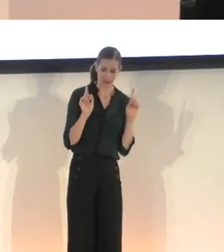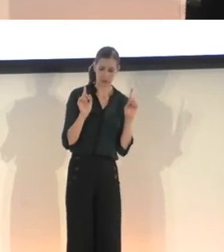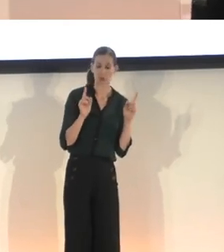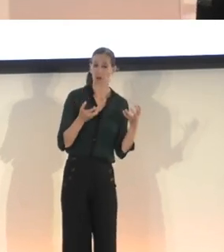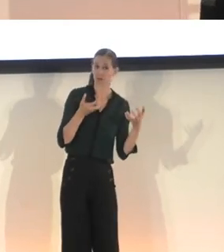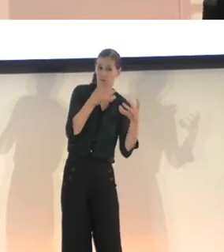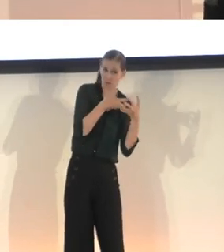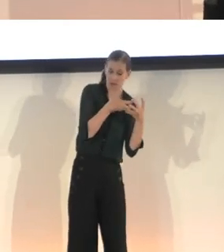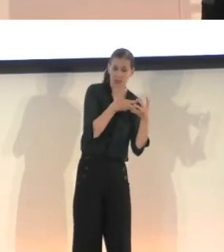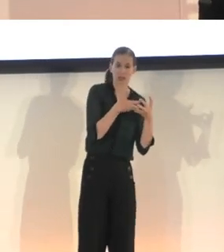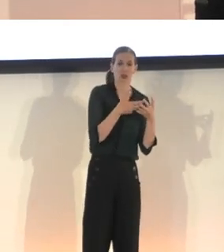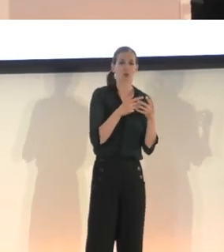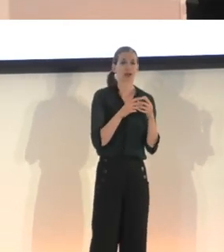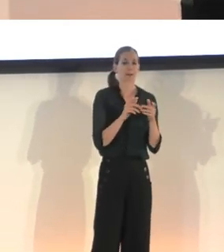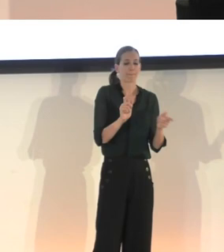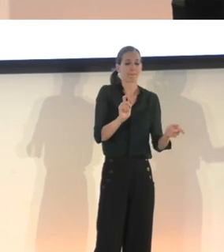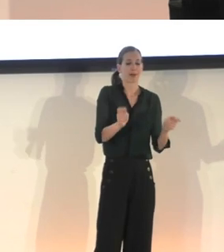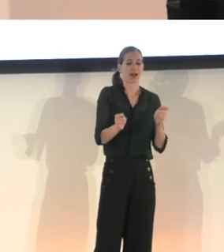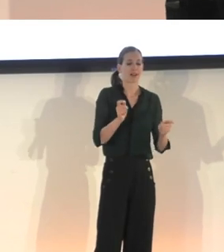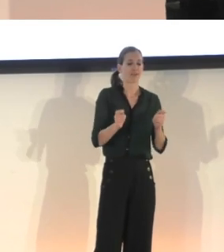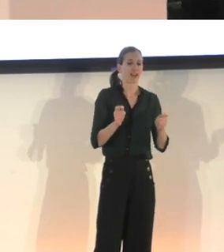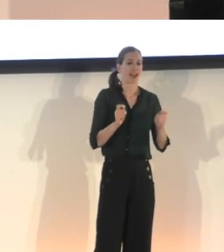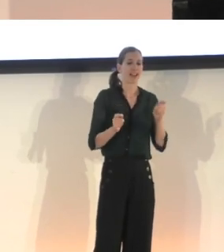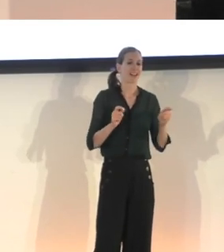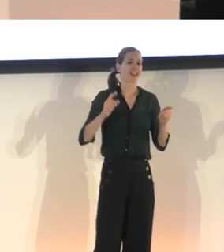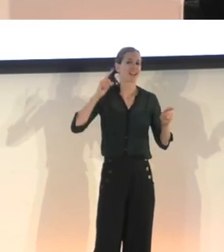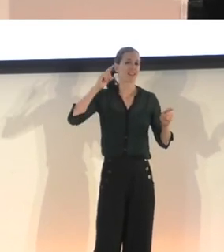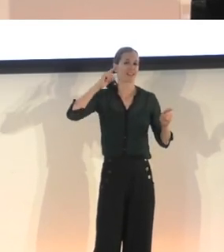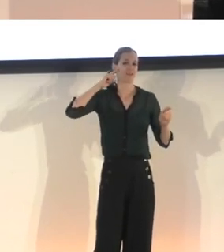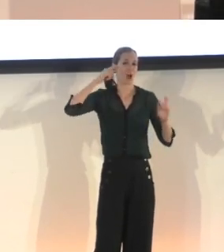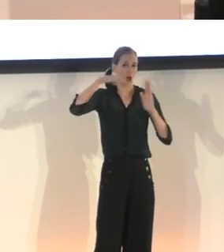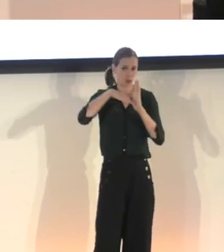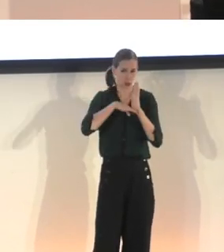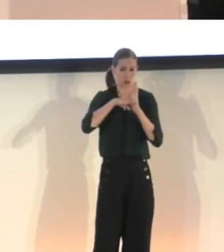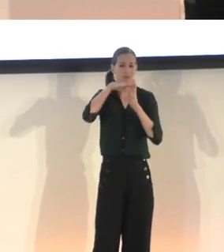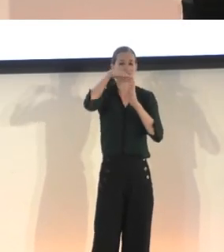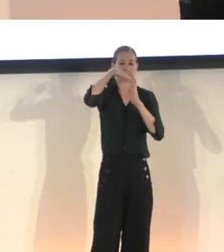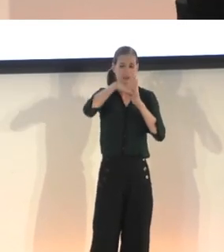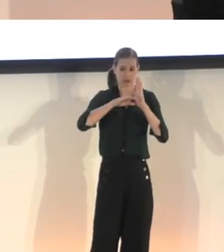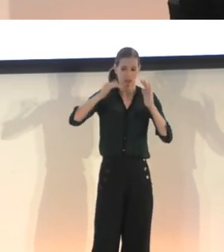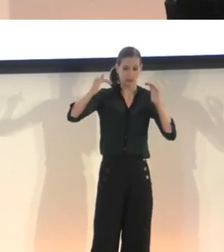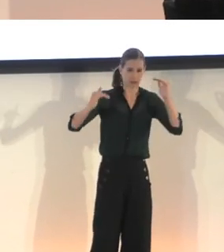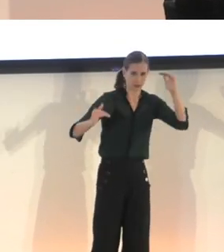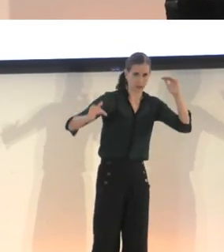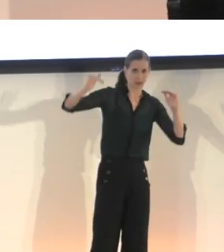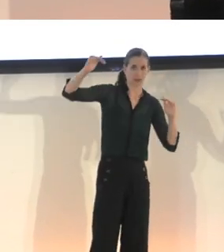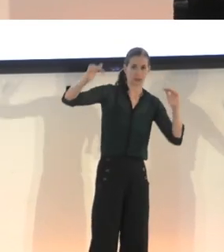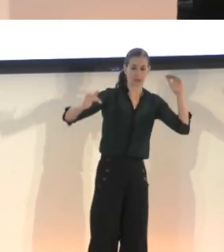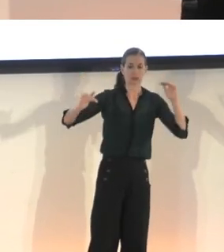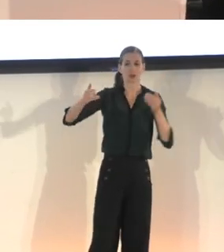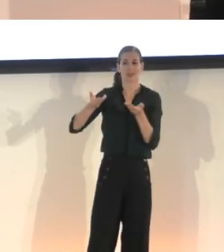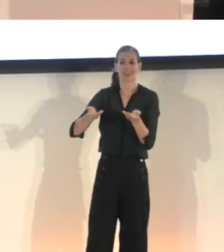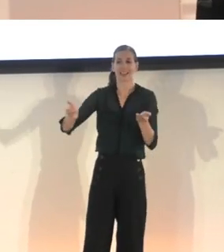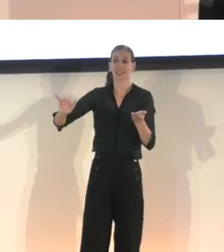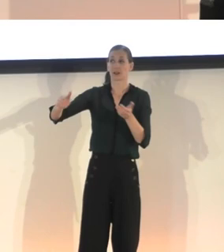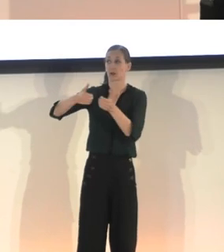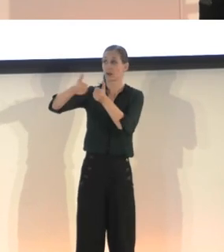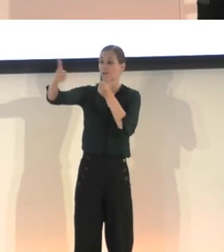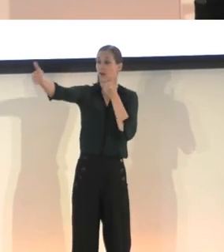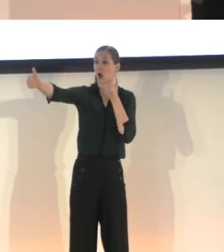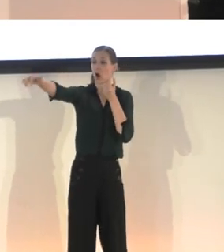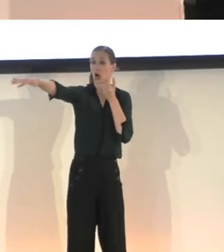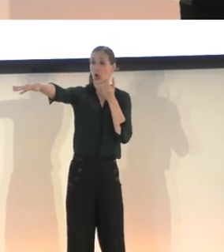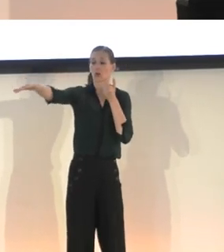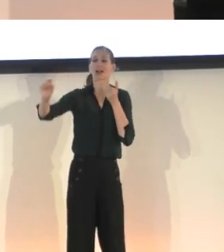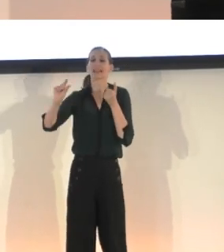modify our volume curve so that, uh, things that were further away were a little louder and,